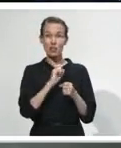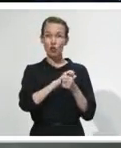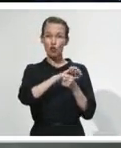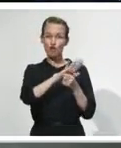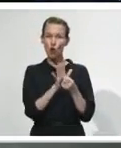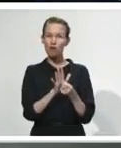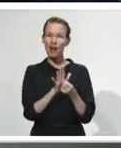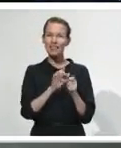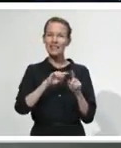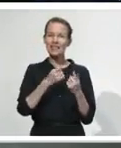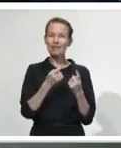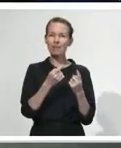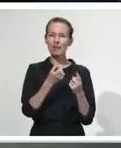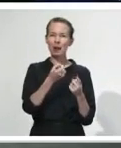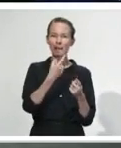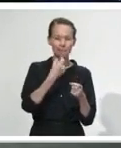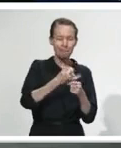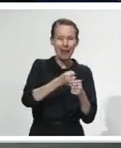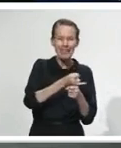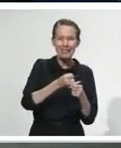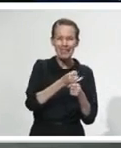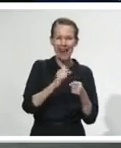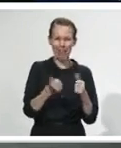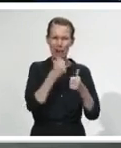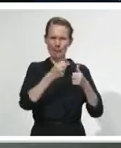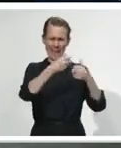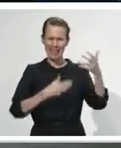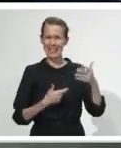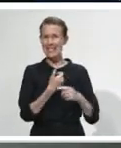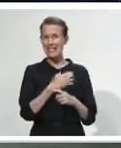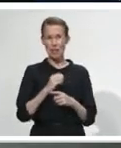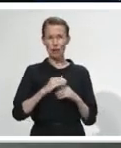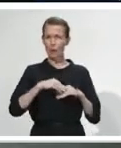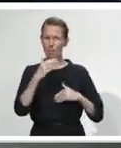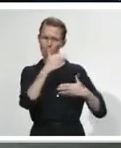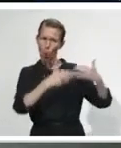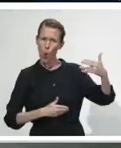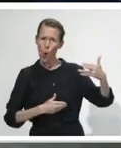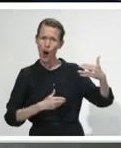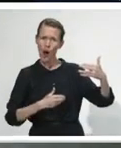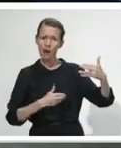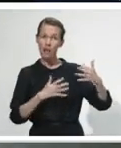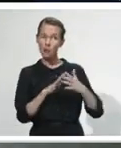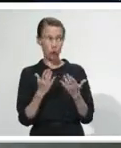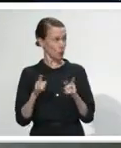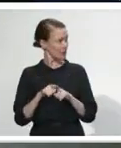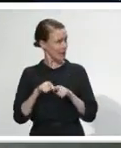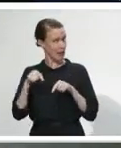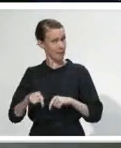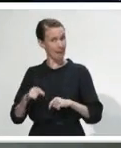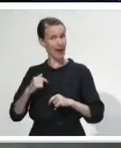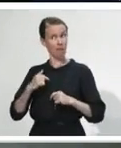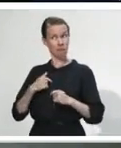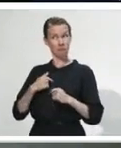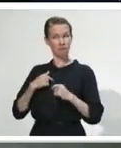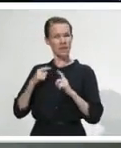including vaccines and respirators, which have been found on the dark web. Have we seen any similar reports of alleged coronavirus vaccines on our dark web?